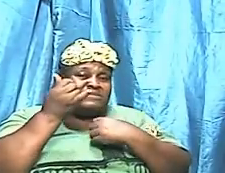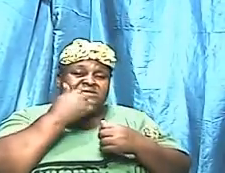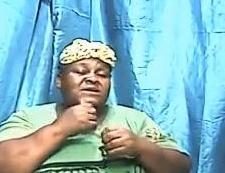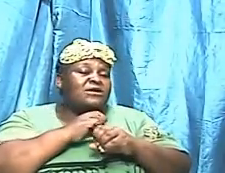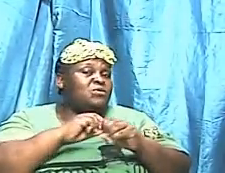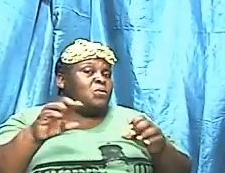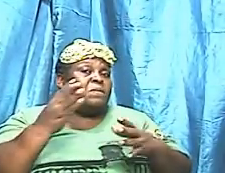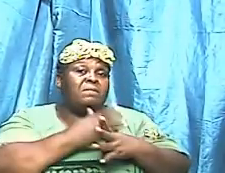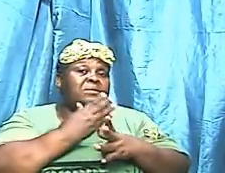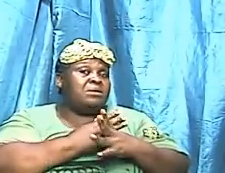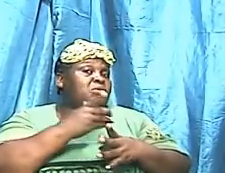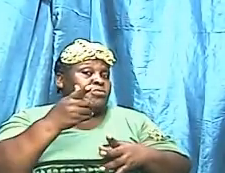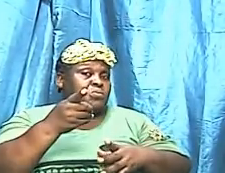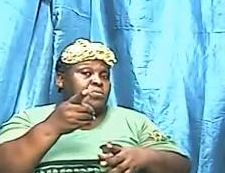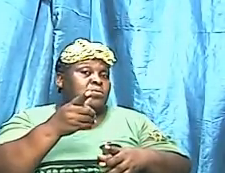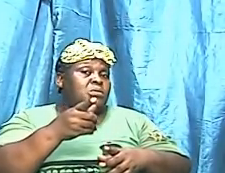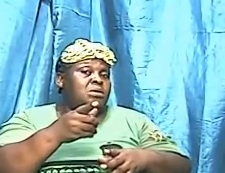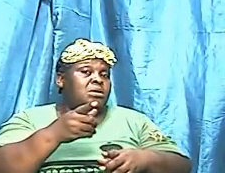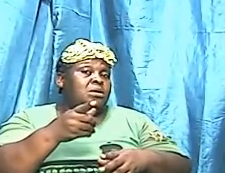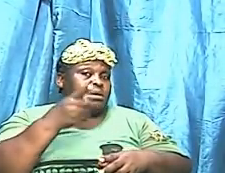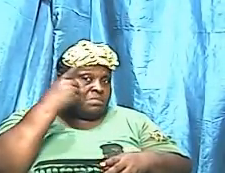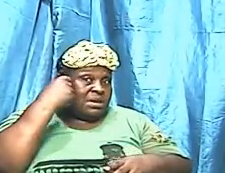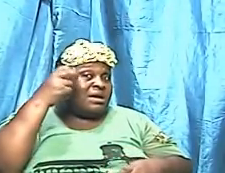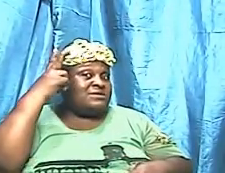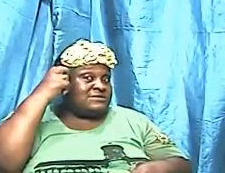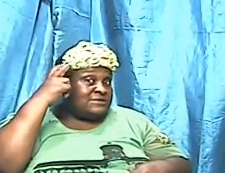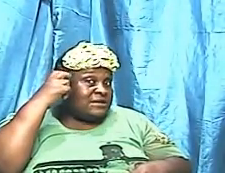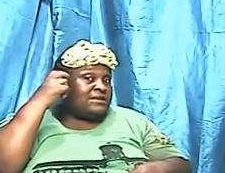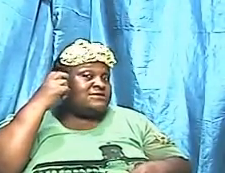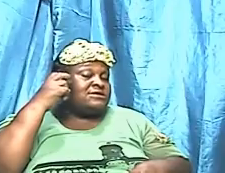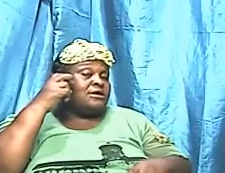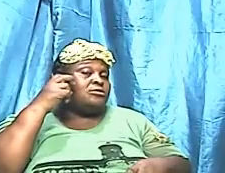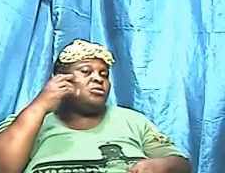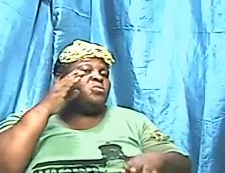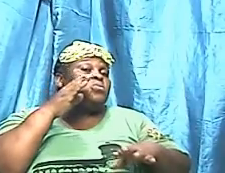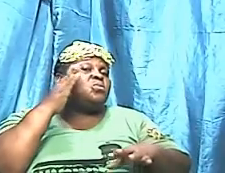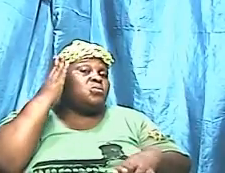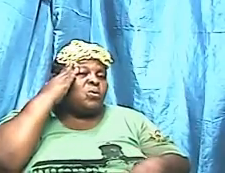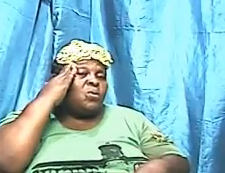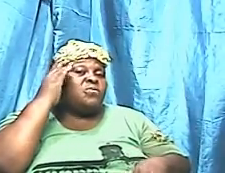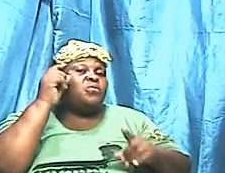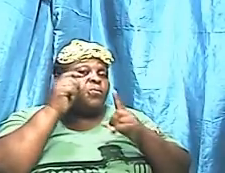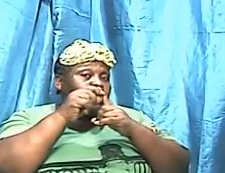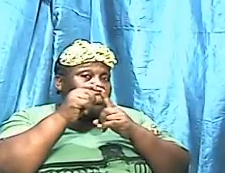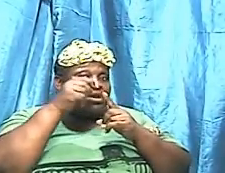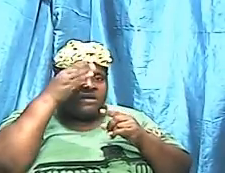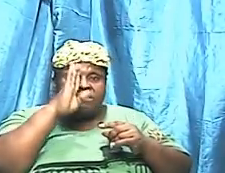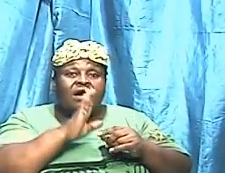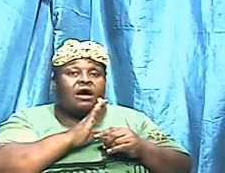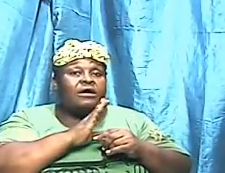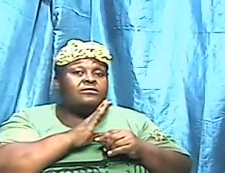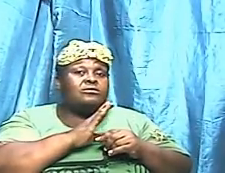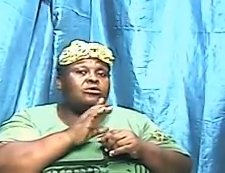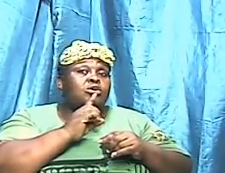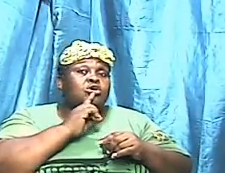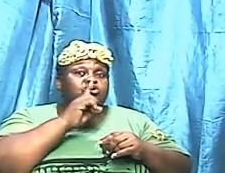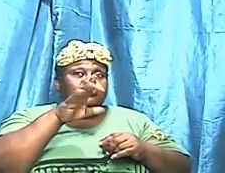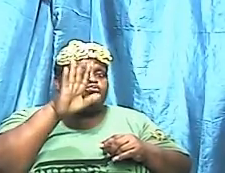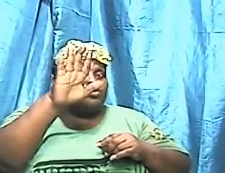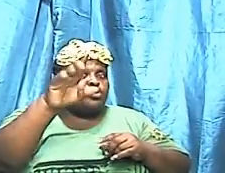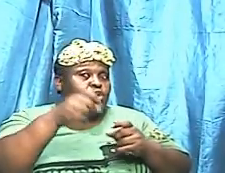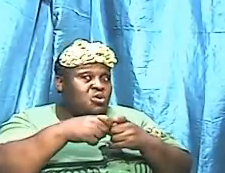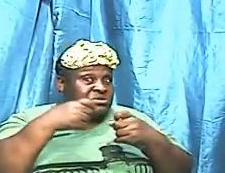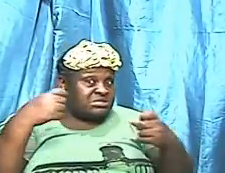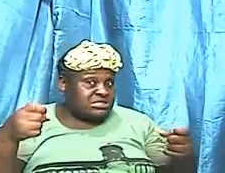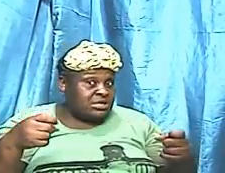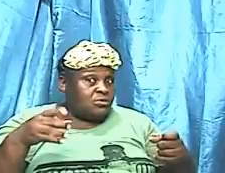knows the word be sure your sin is going to find you out it's just a matter of time and he knows it so he draws